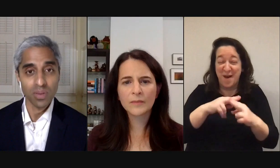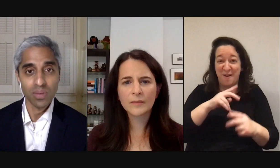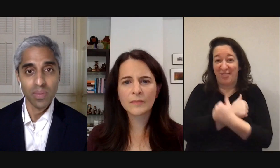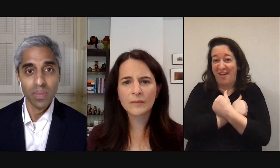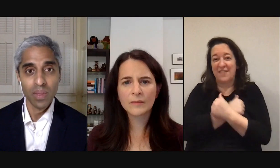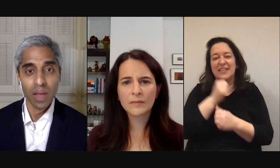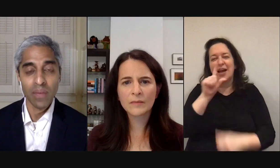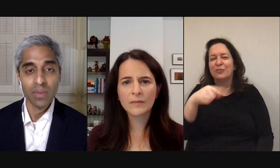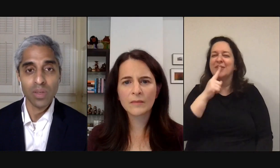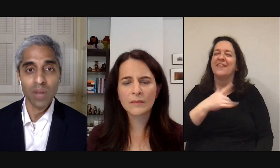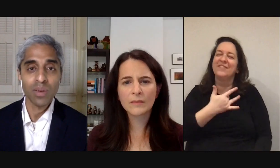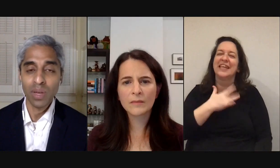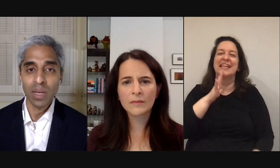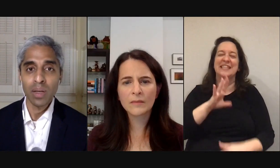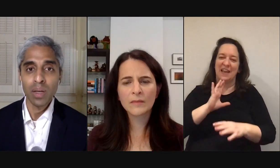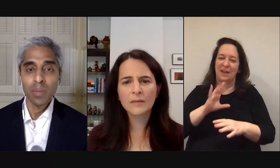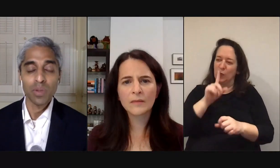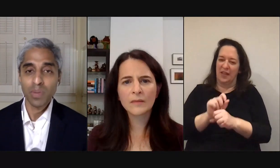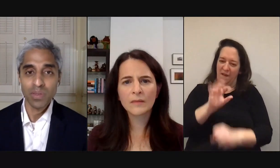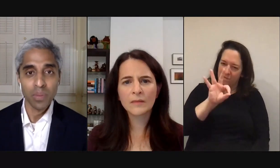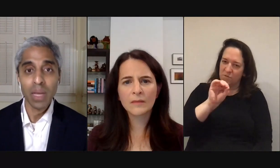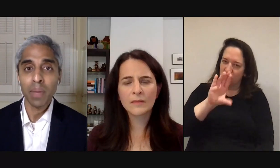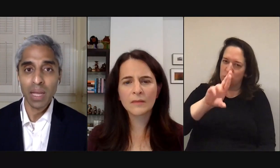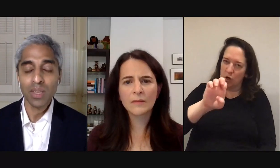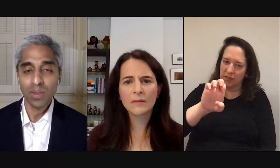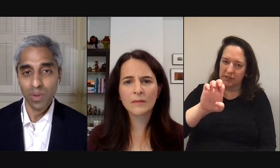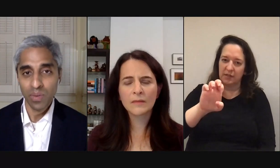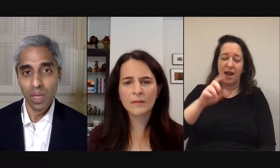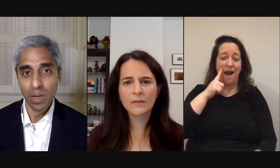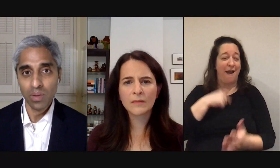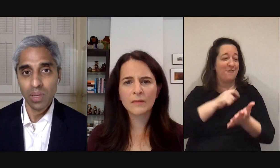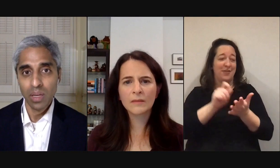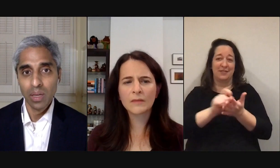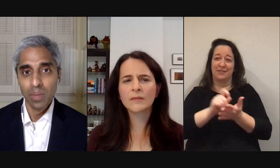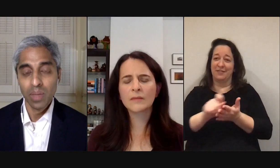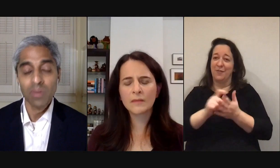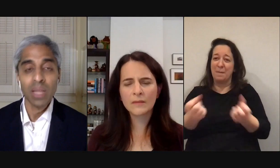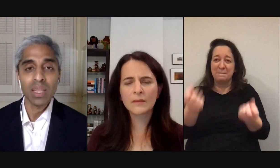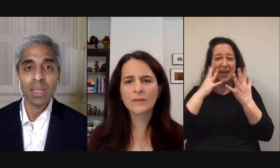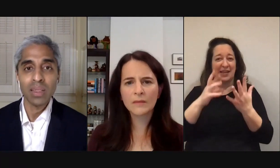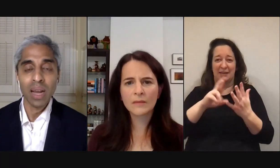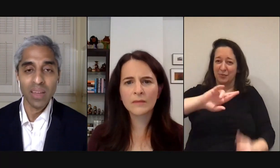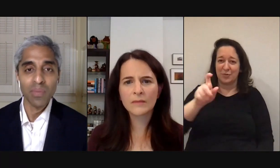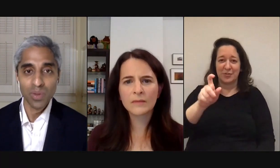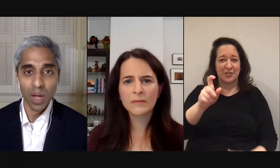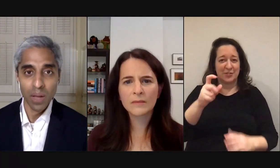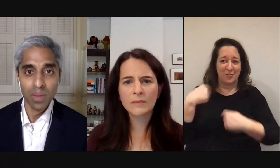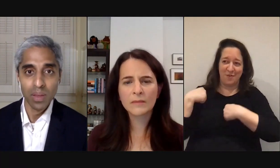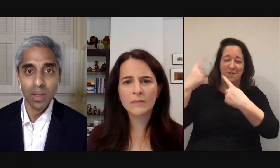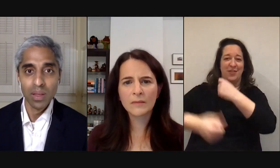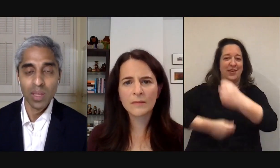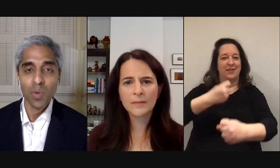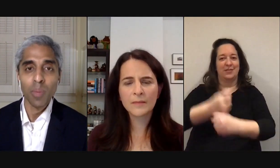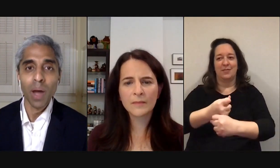a force i have as a doctor have written prescriptions for many medications over the years but there's nothing that i have prescribed